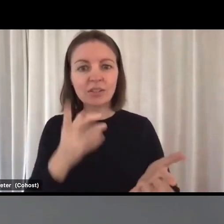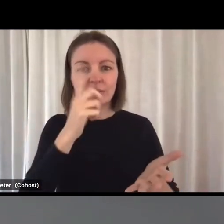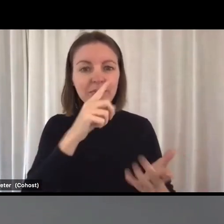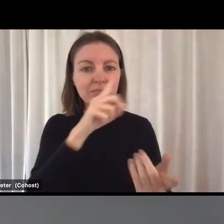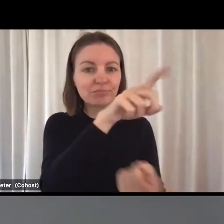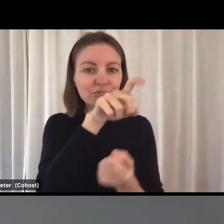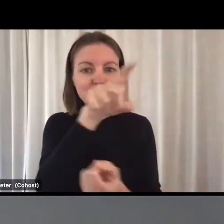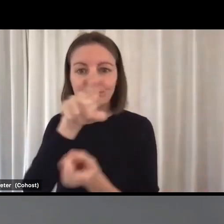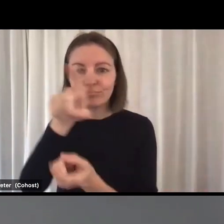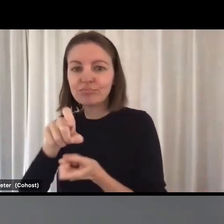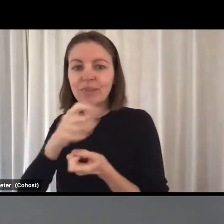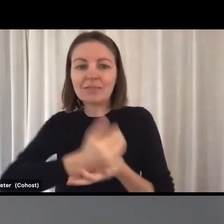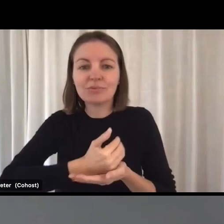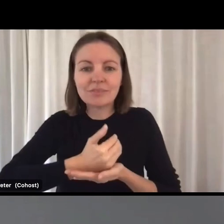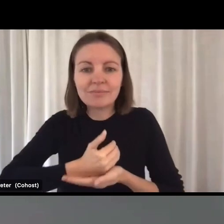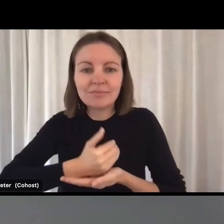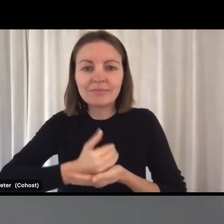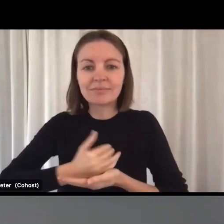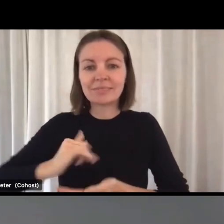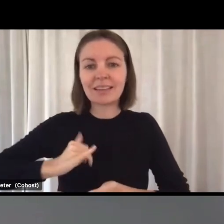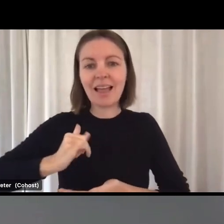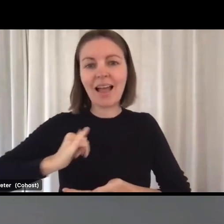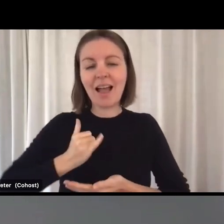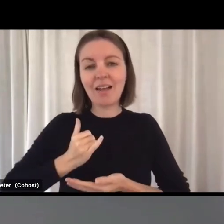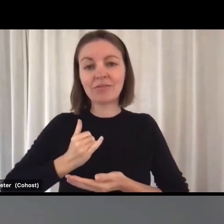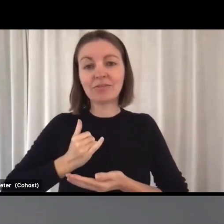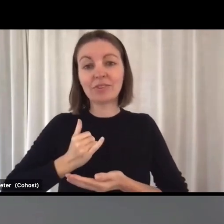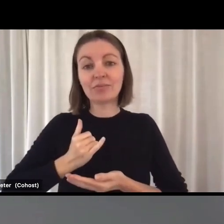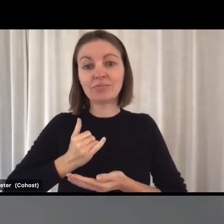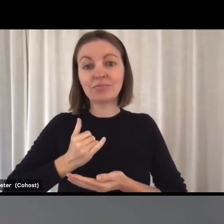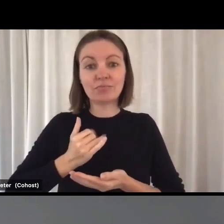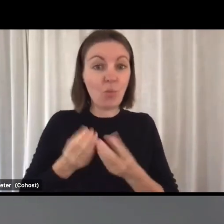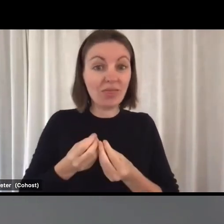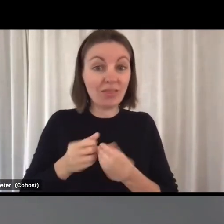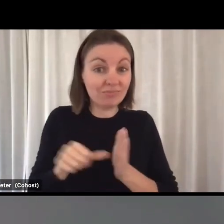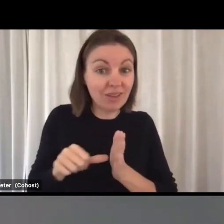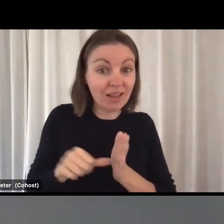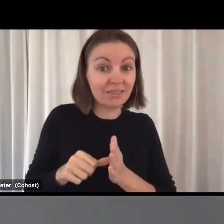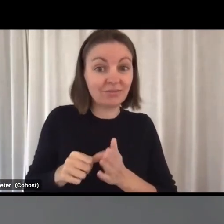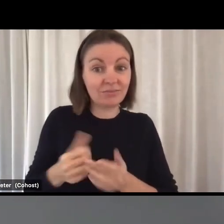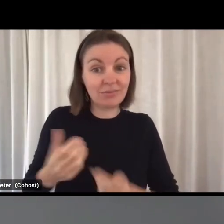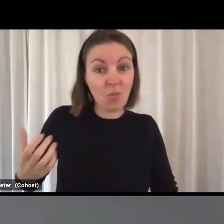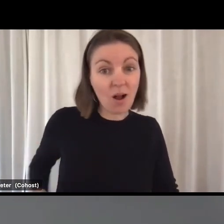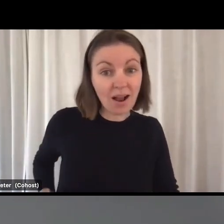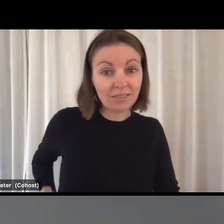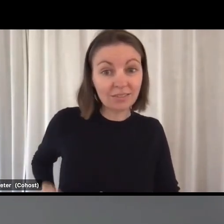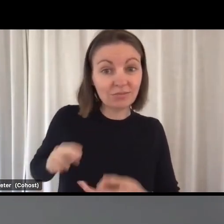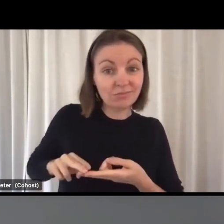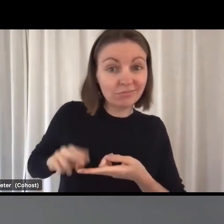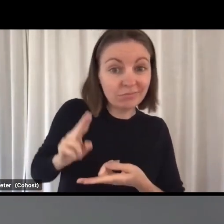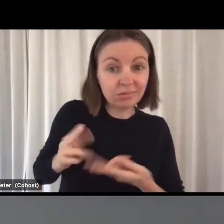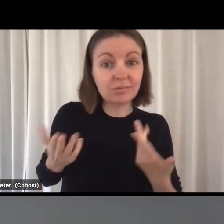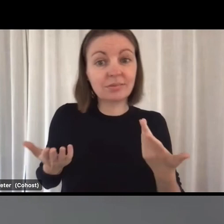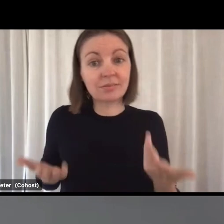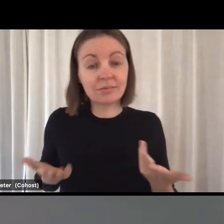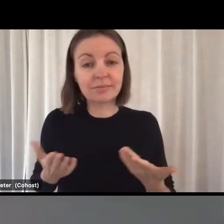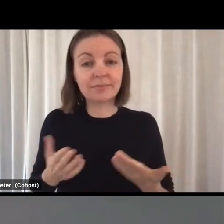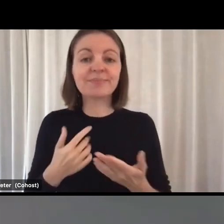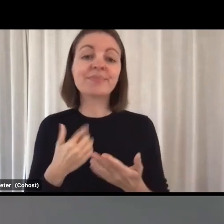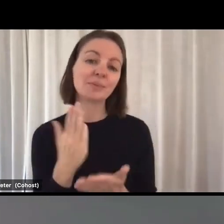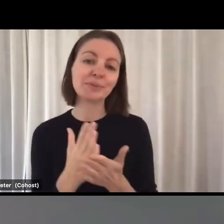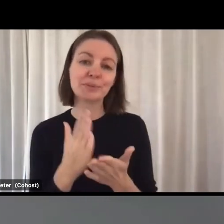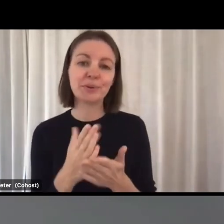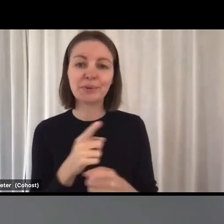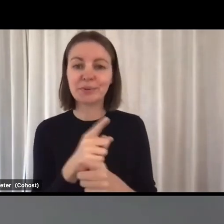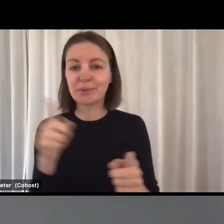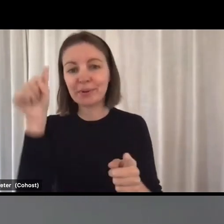retention through wages? And I wanted to point out to people that I'm sure that you already know